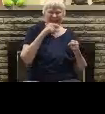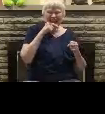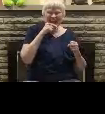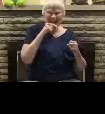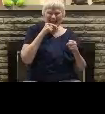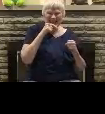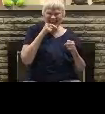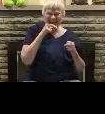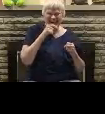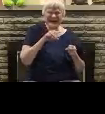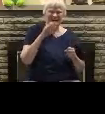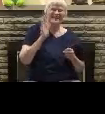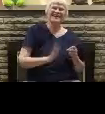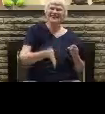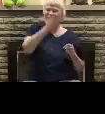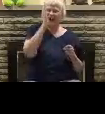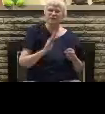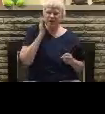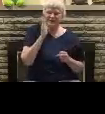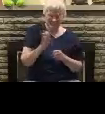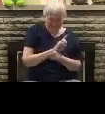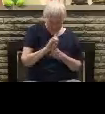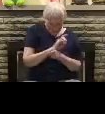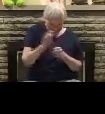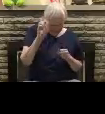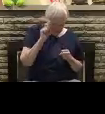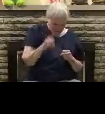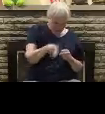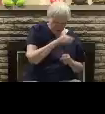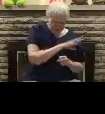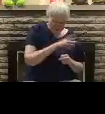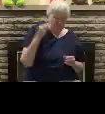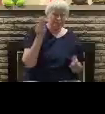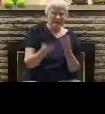if He has to, 1 Corinthians 3.15-17 says, He will even kill you.